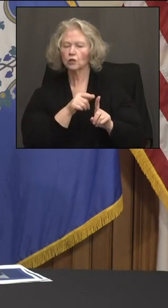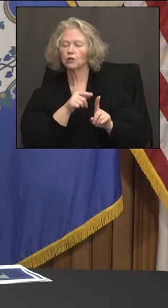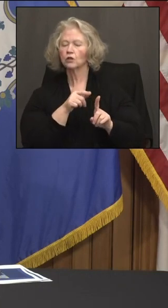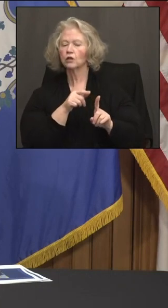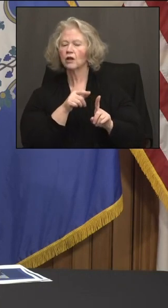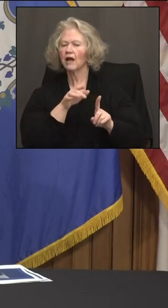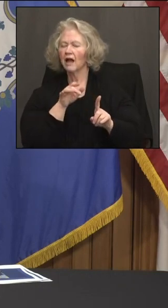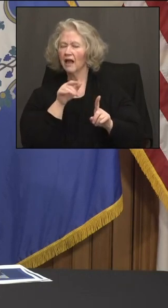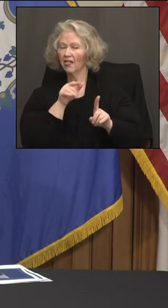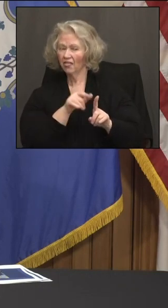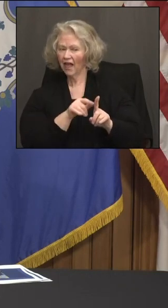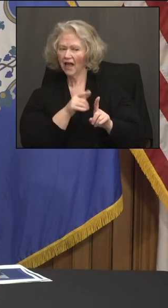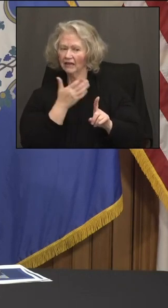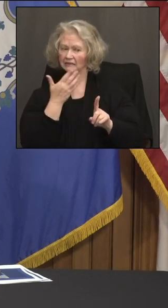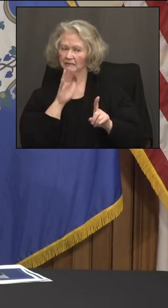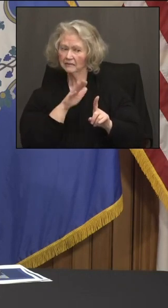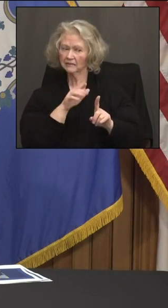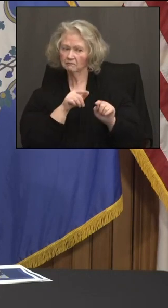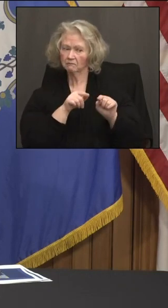vaccine appointments?